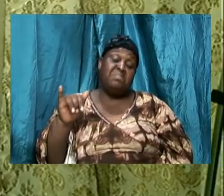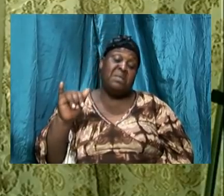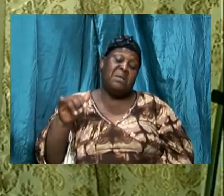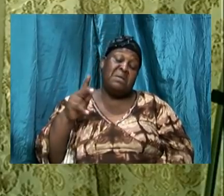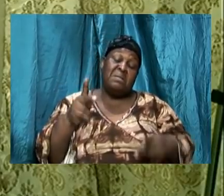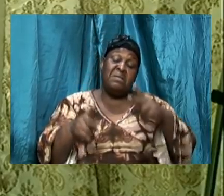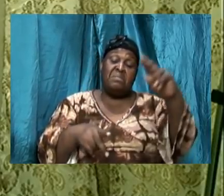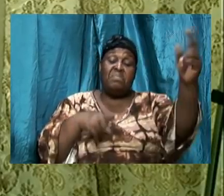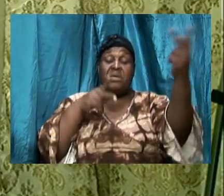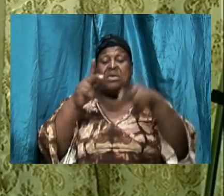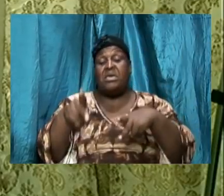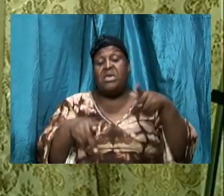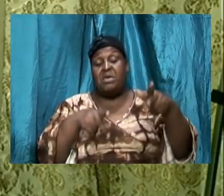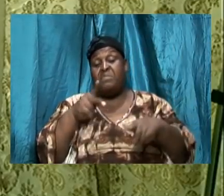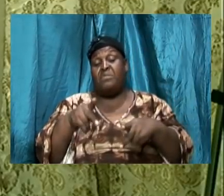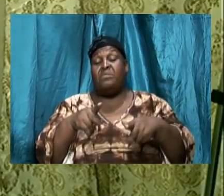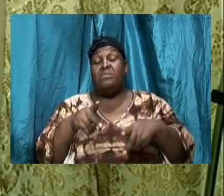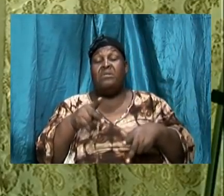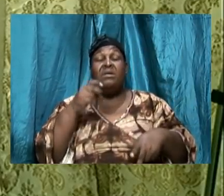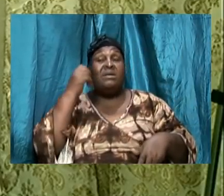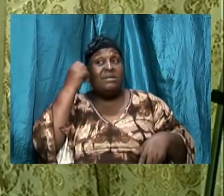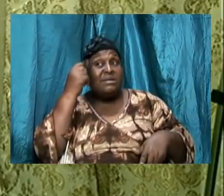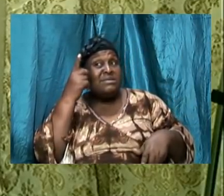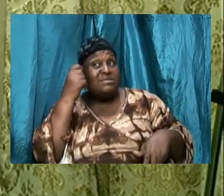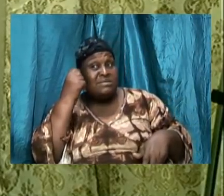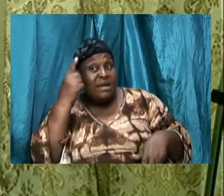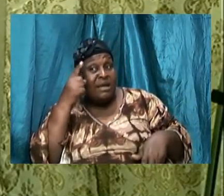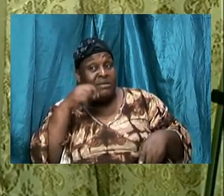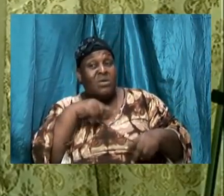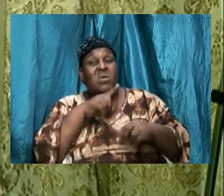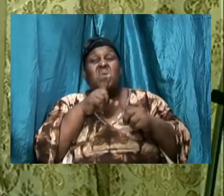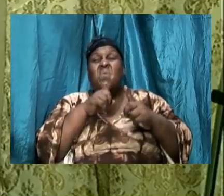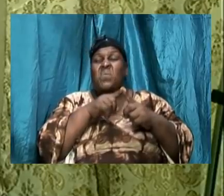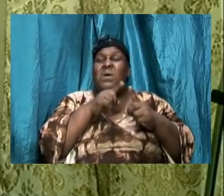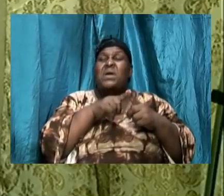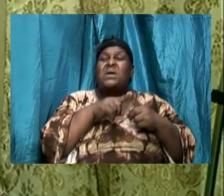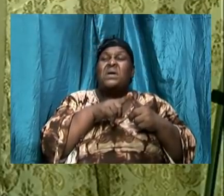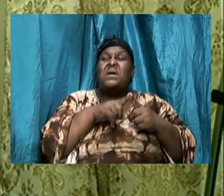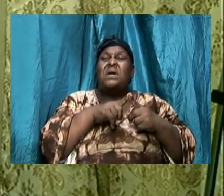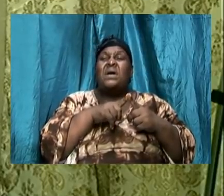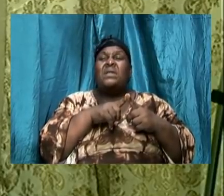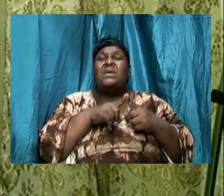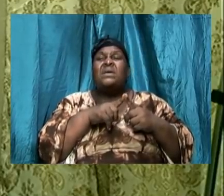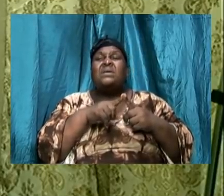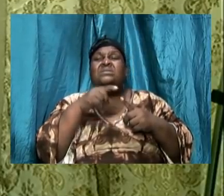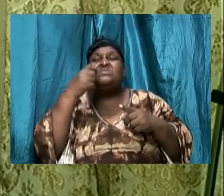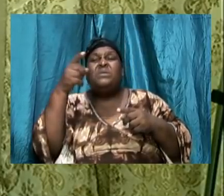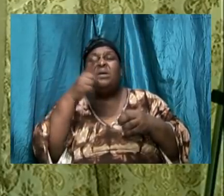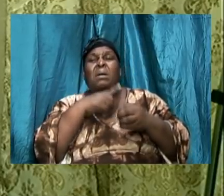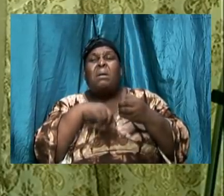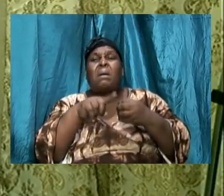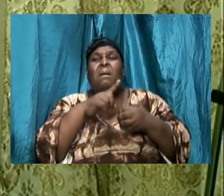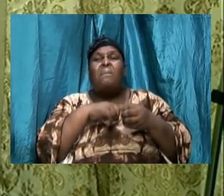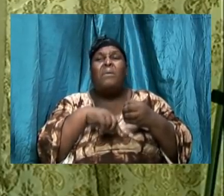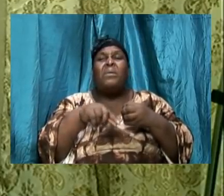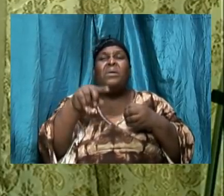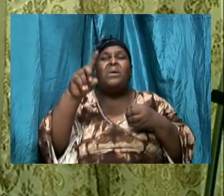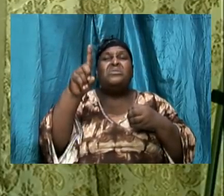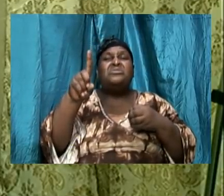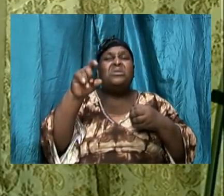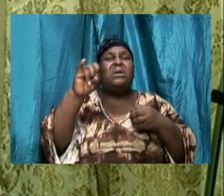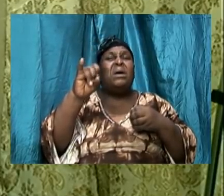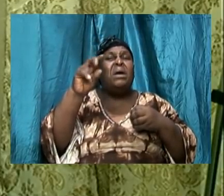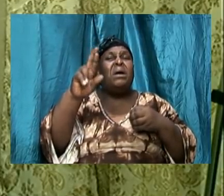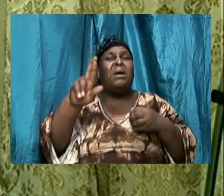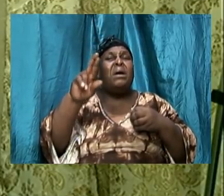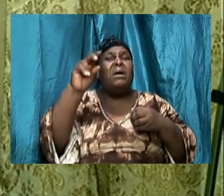people could understand and when we talk about girding up the lines of your mind